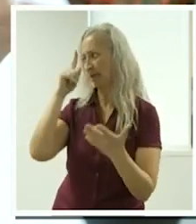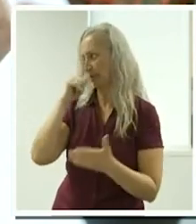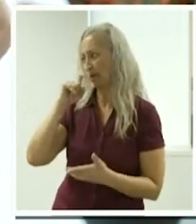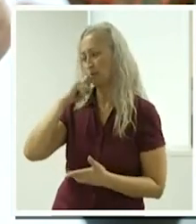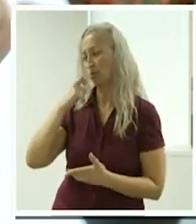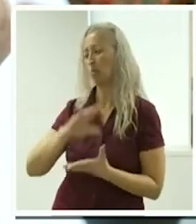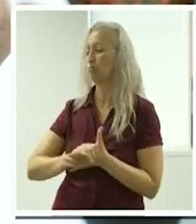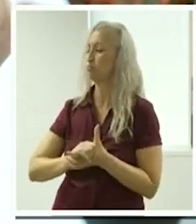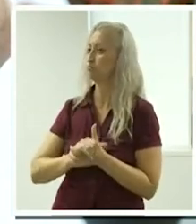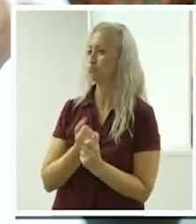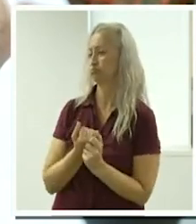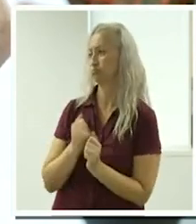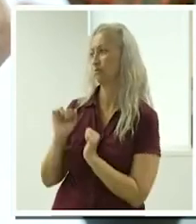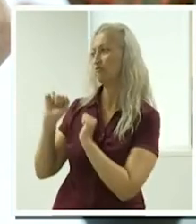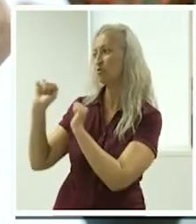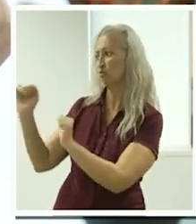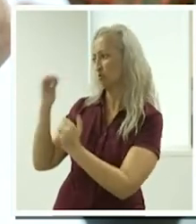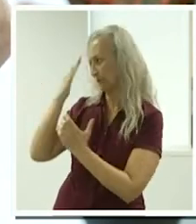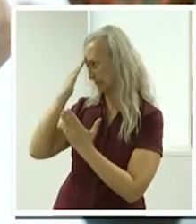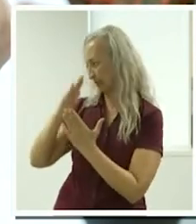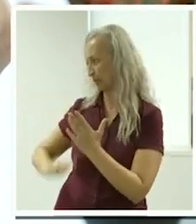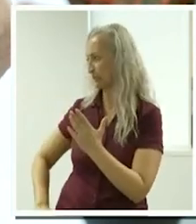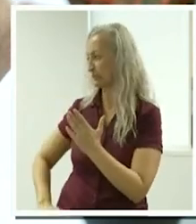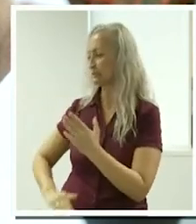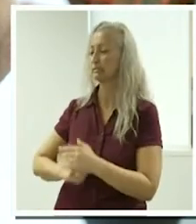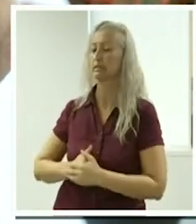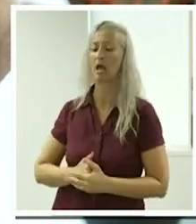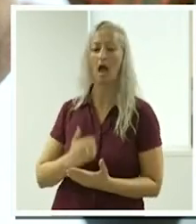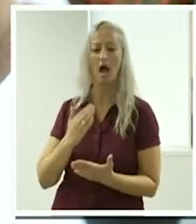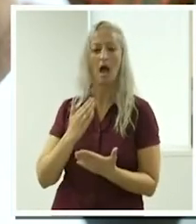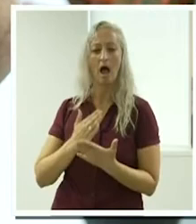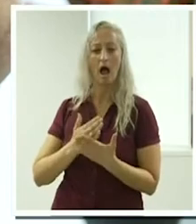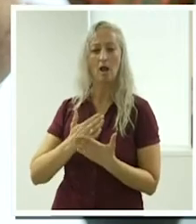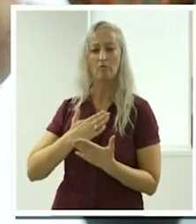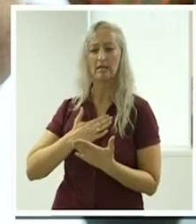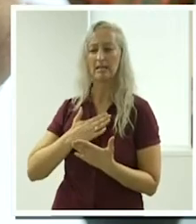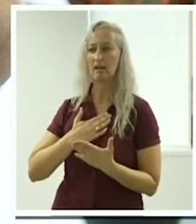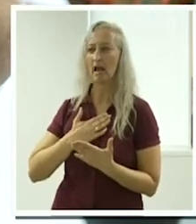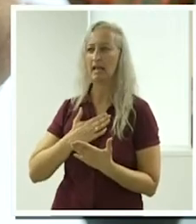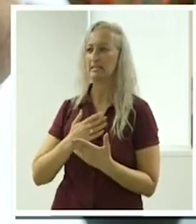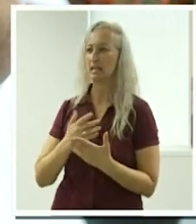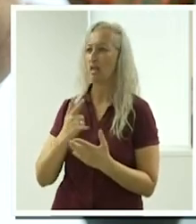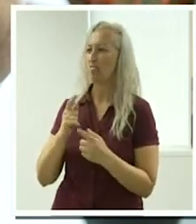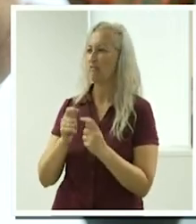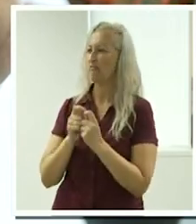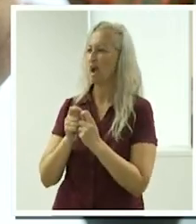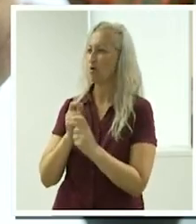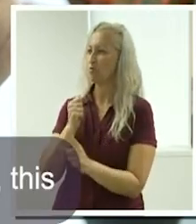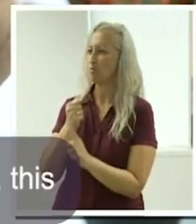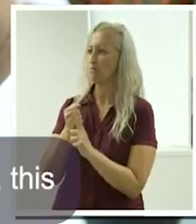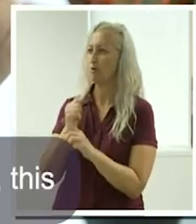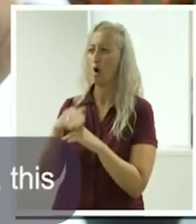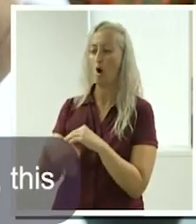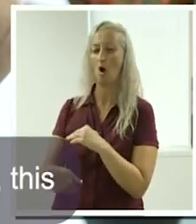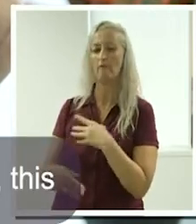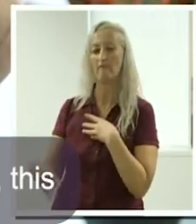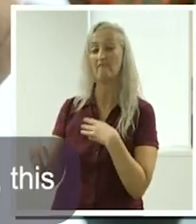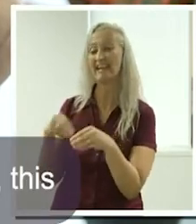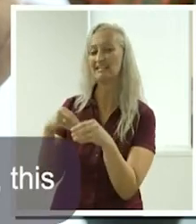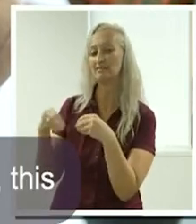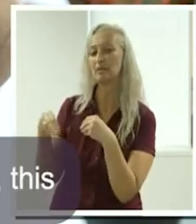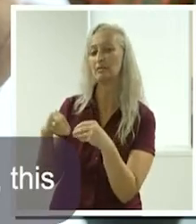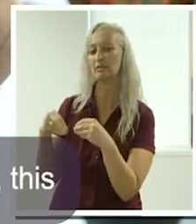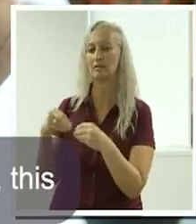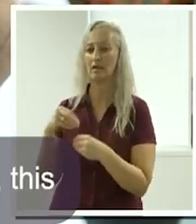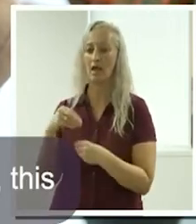grateful for that um you know i really like uh the value you place on flexibility and the quality of your work life and being able to work around your other life